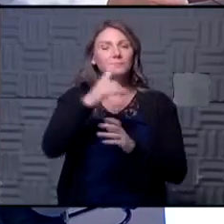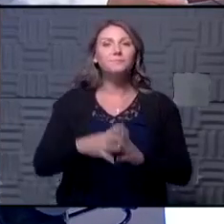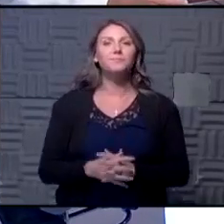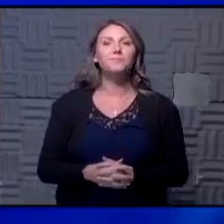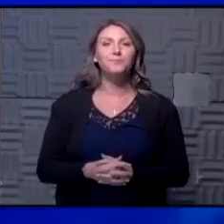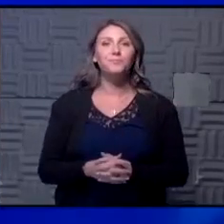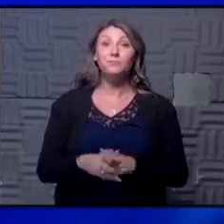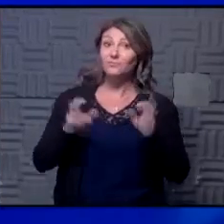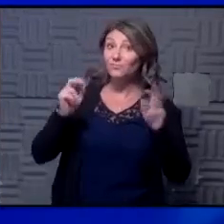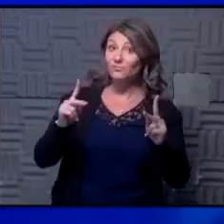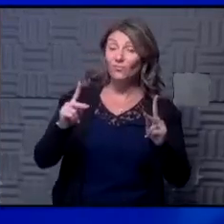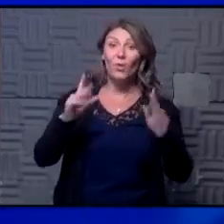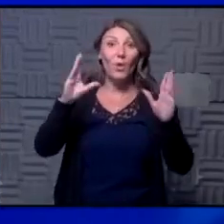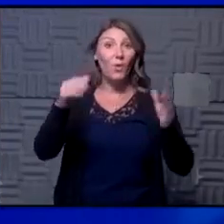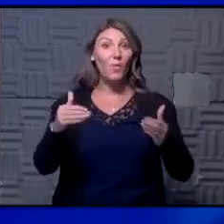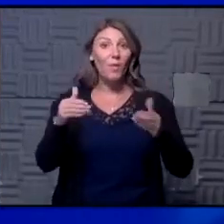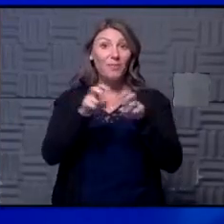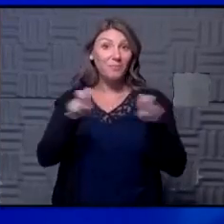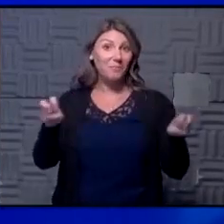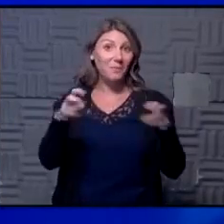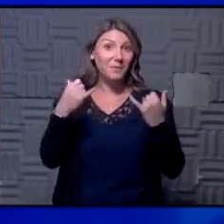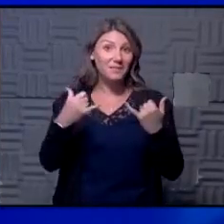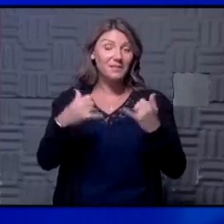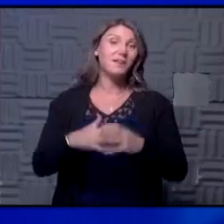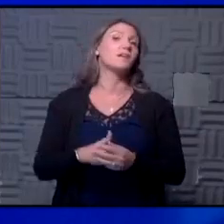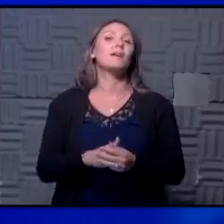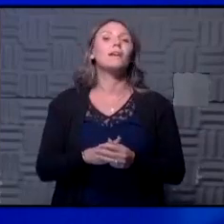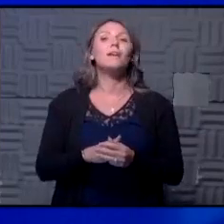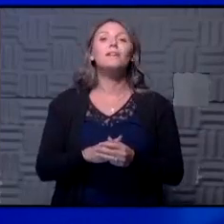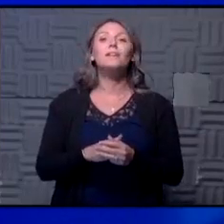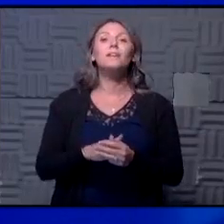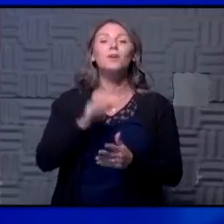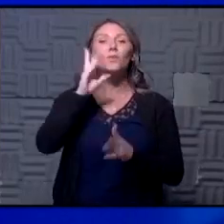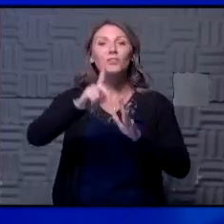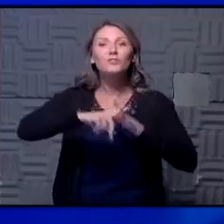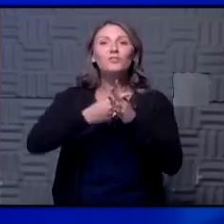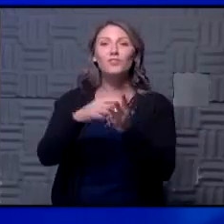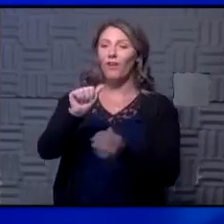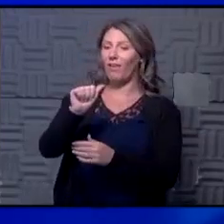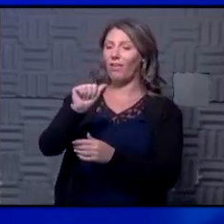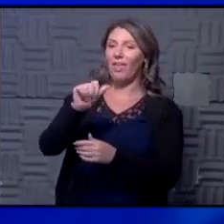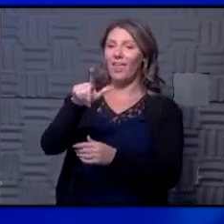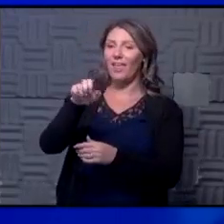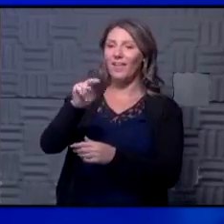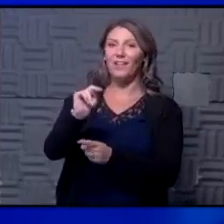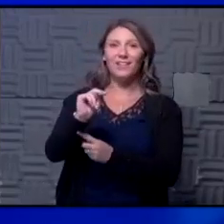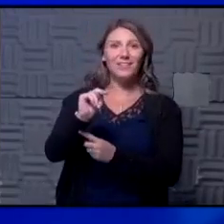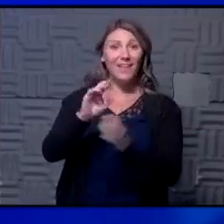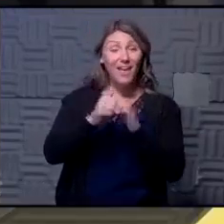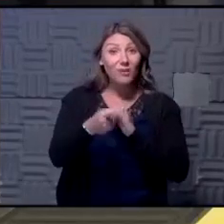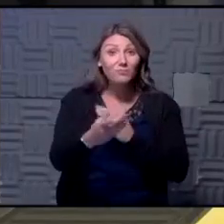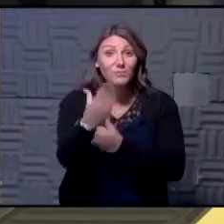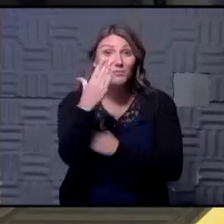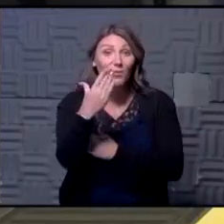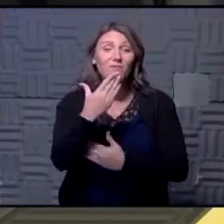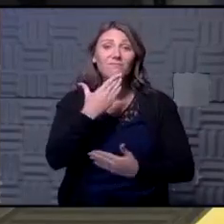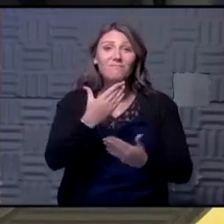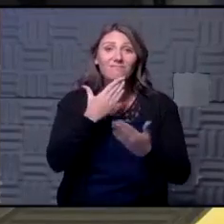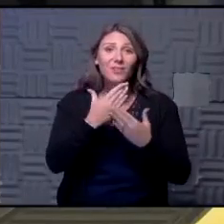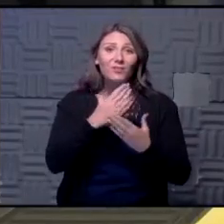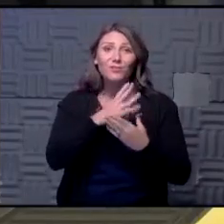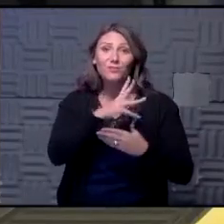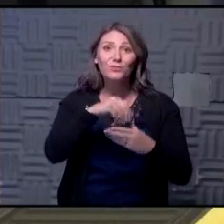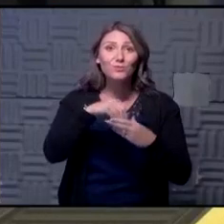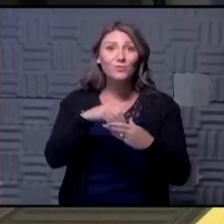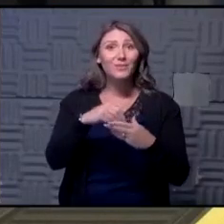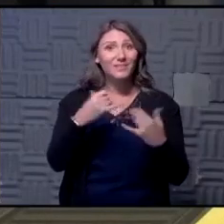okay so we want to get to our panel today and we want to start with Alan Alan how are you this morning thanks for joining us so we're gonna start with you and ask